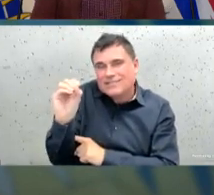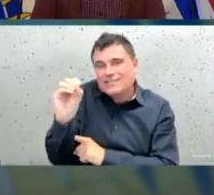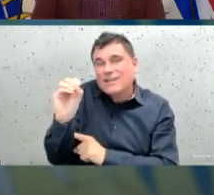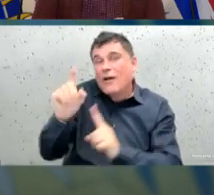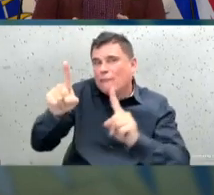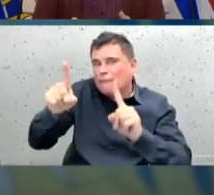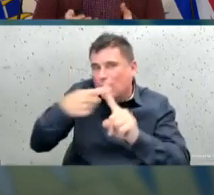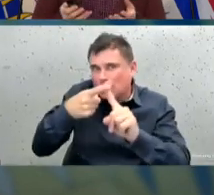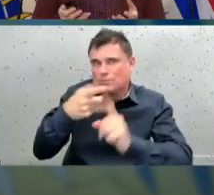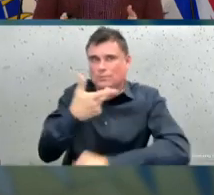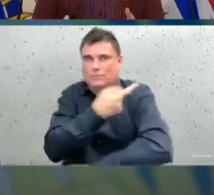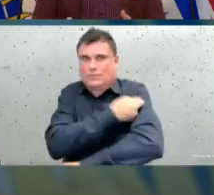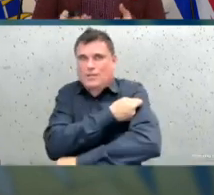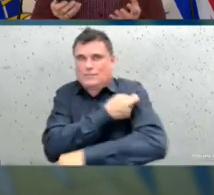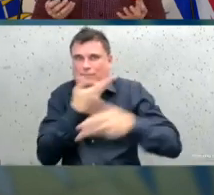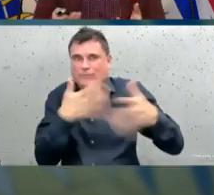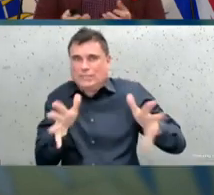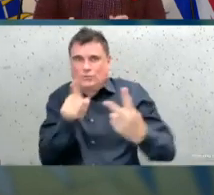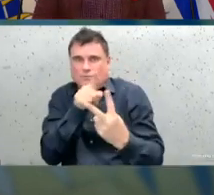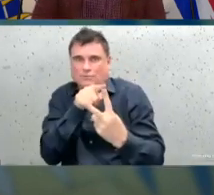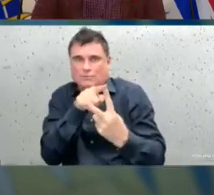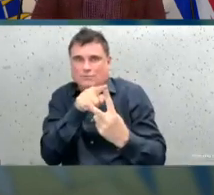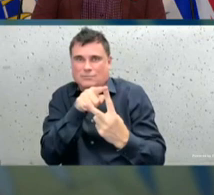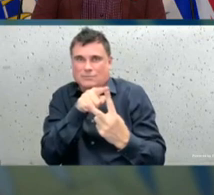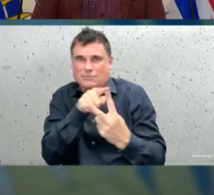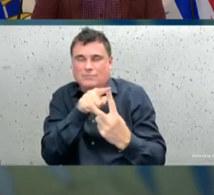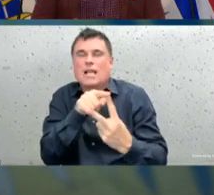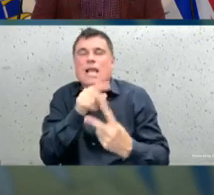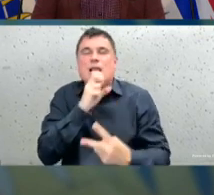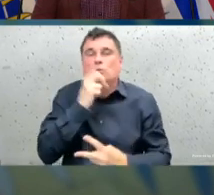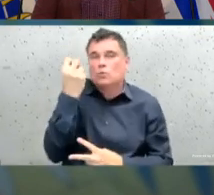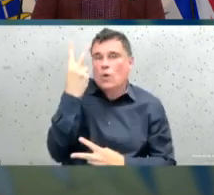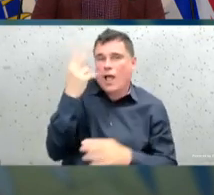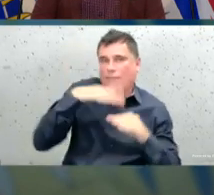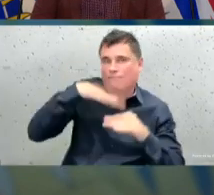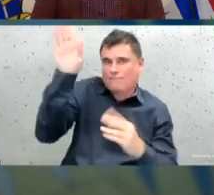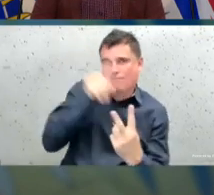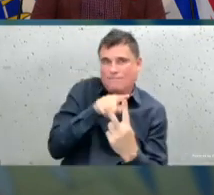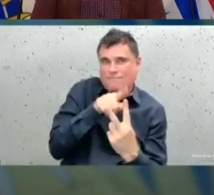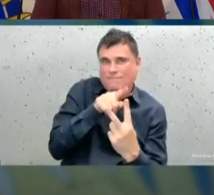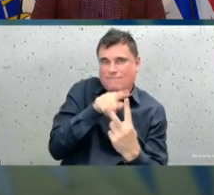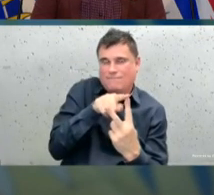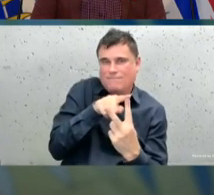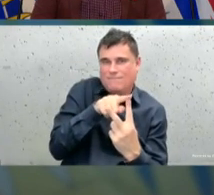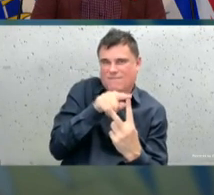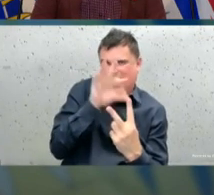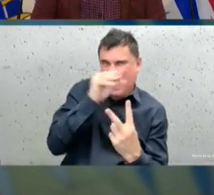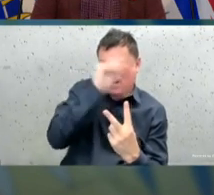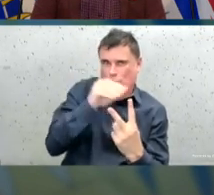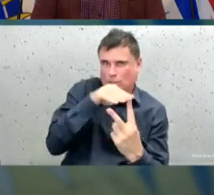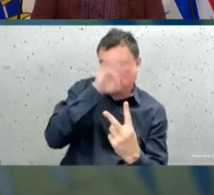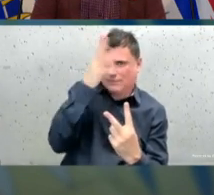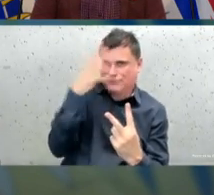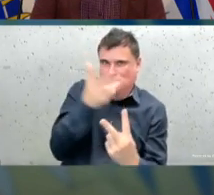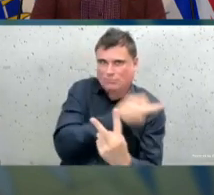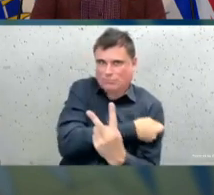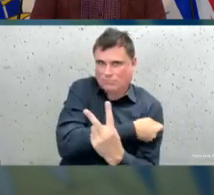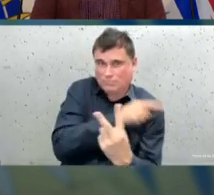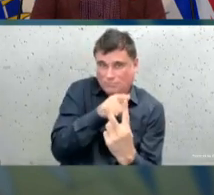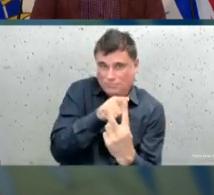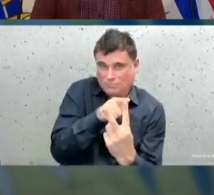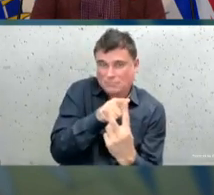areas where coverage is not as high, in those pockets where vaccination rates are not as high, those correspond to areas where we see